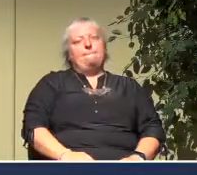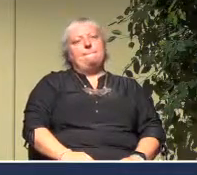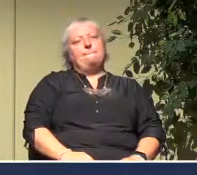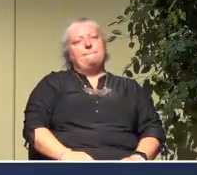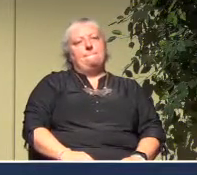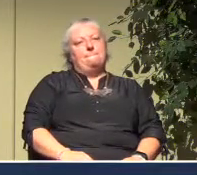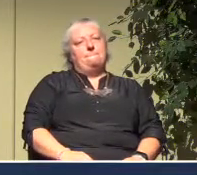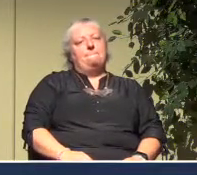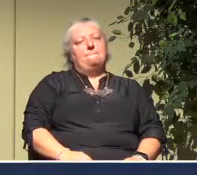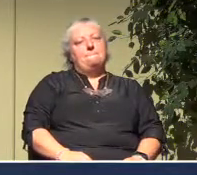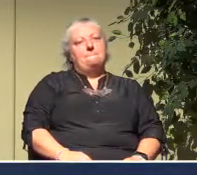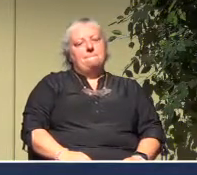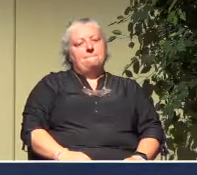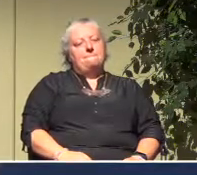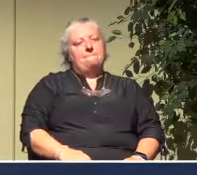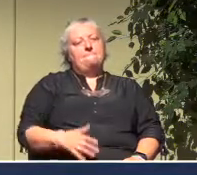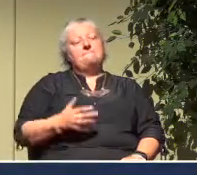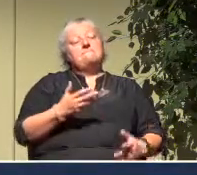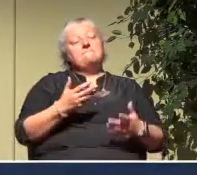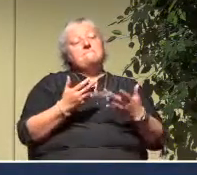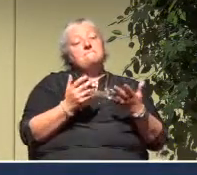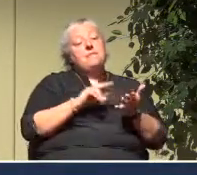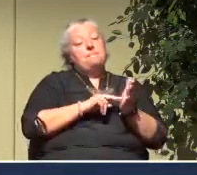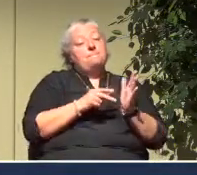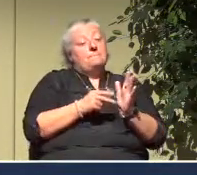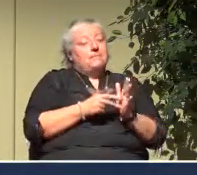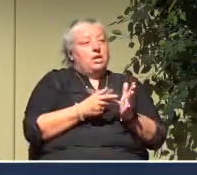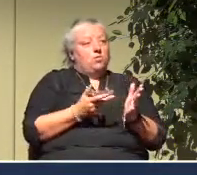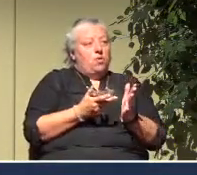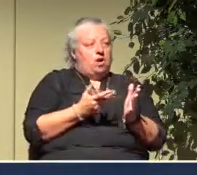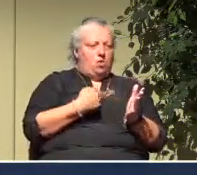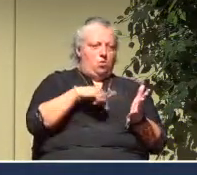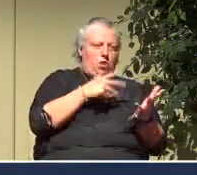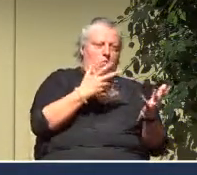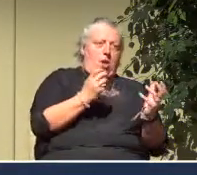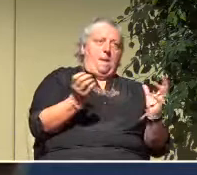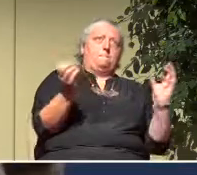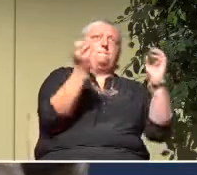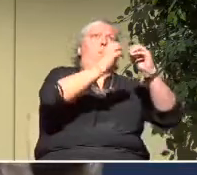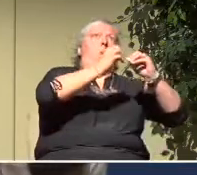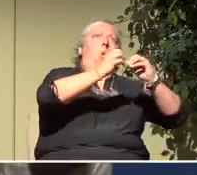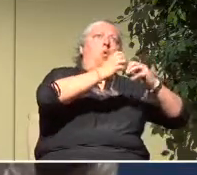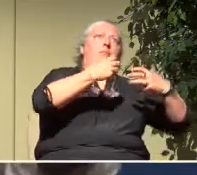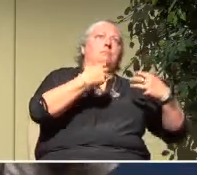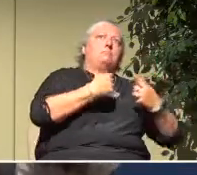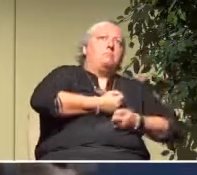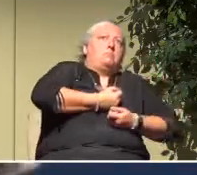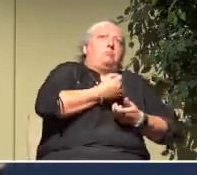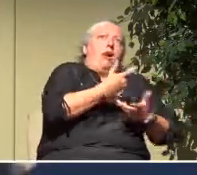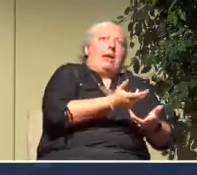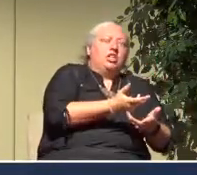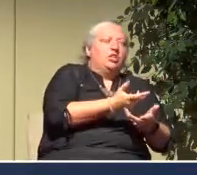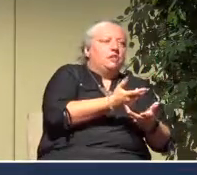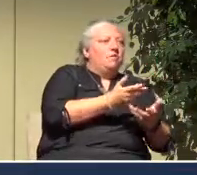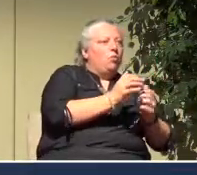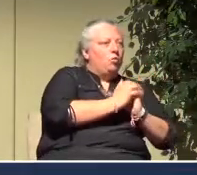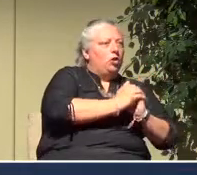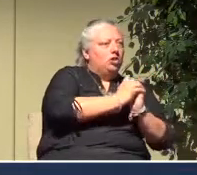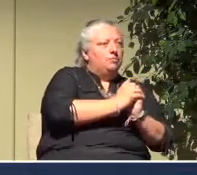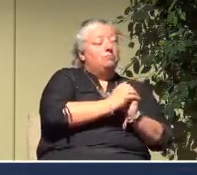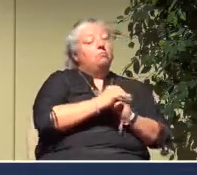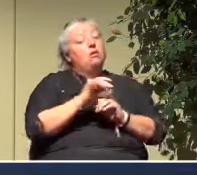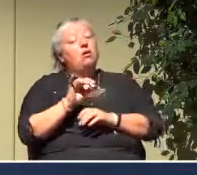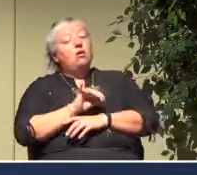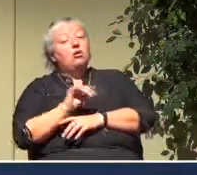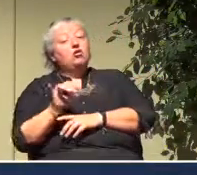for us. Because on the one hand, we want more range of expression in our worship. On the other hand, we also